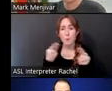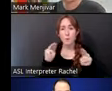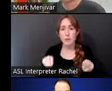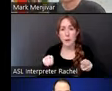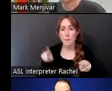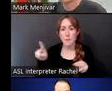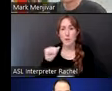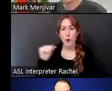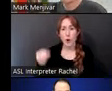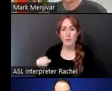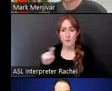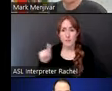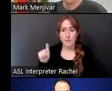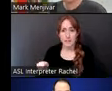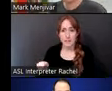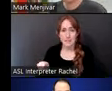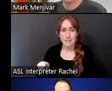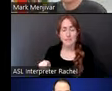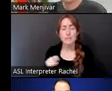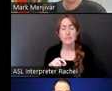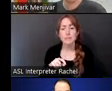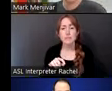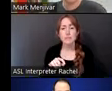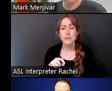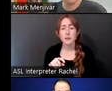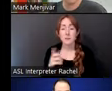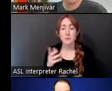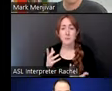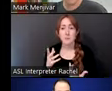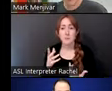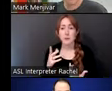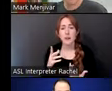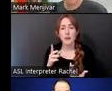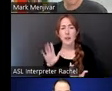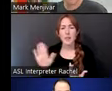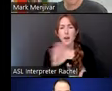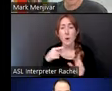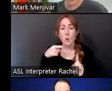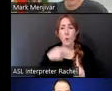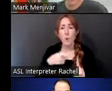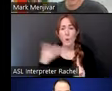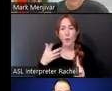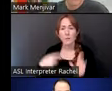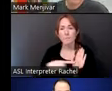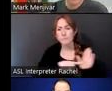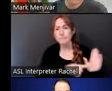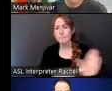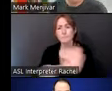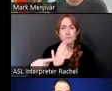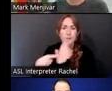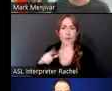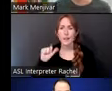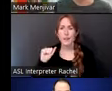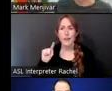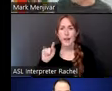to really, yeah, bring for Latinx art in in the community. And so we